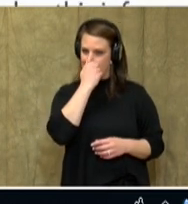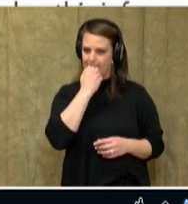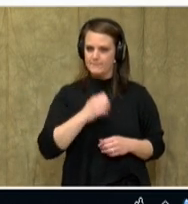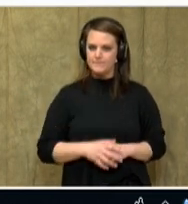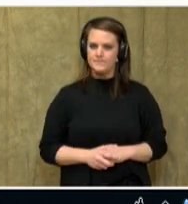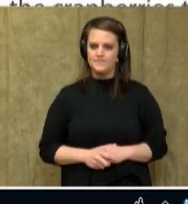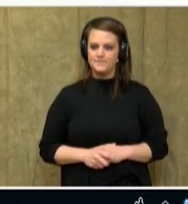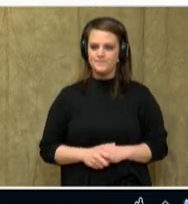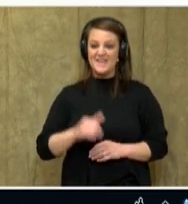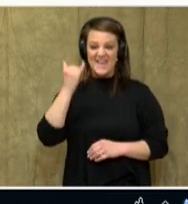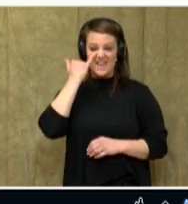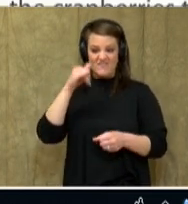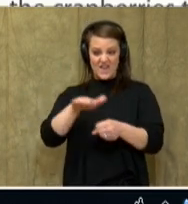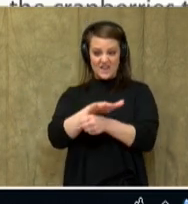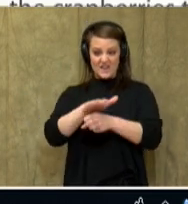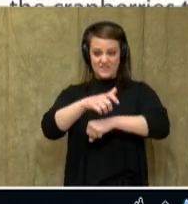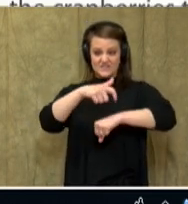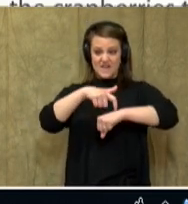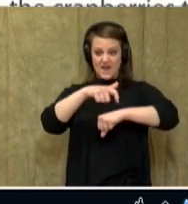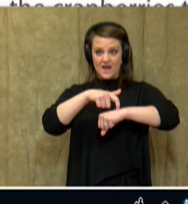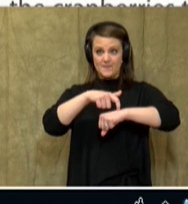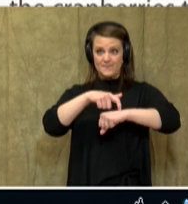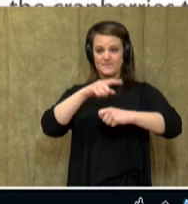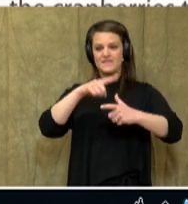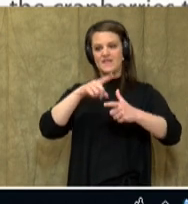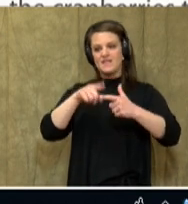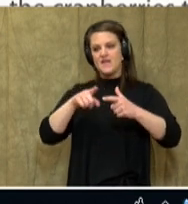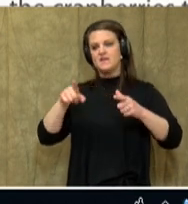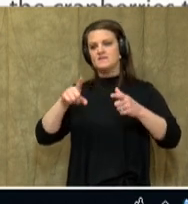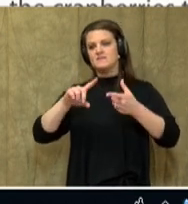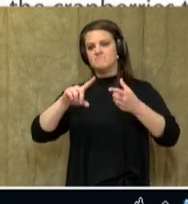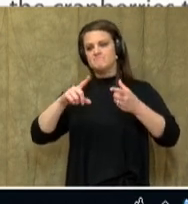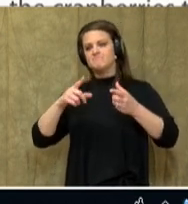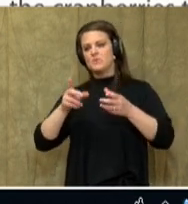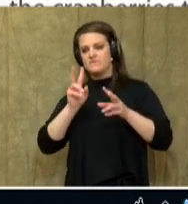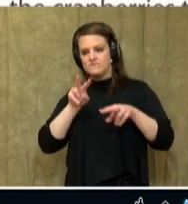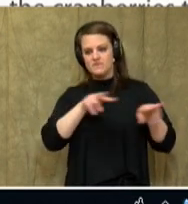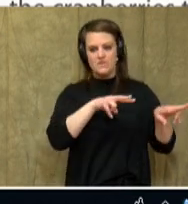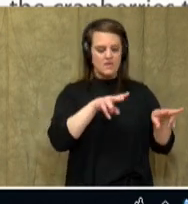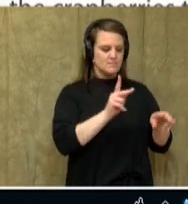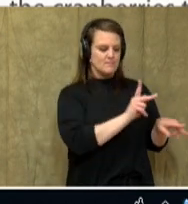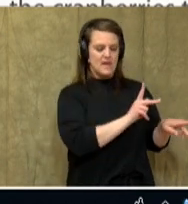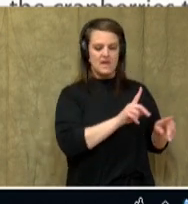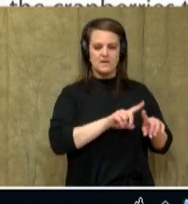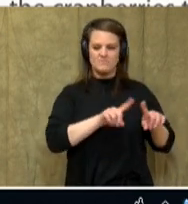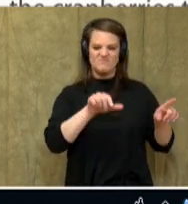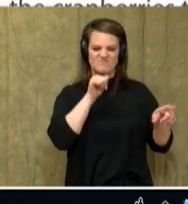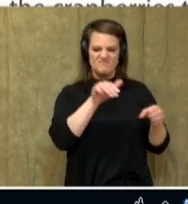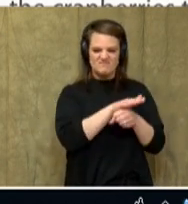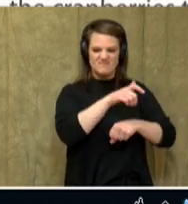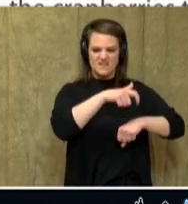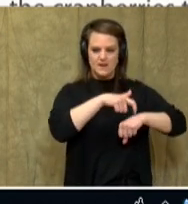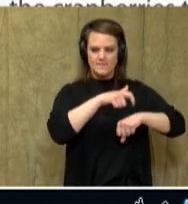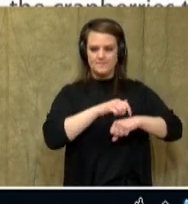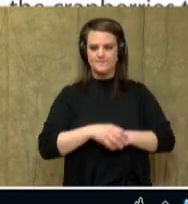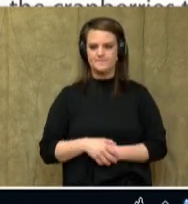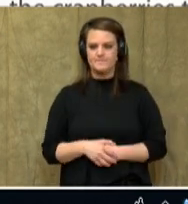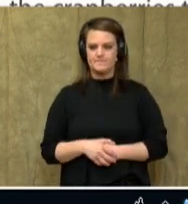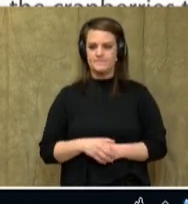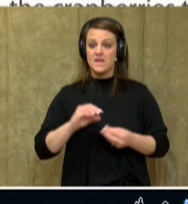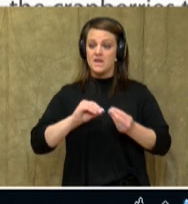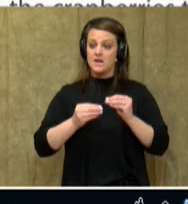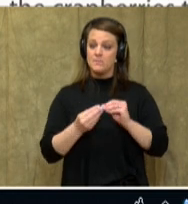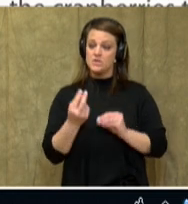2. Since my time is running out, we're going on to number 2. Based on the text, which is most likely true about